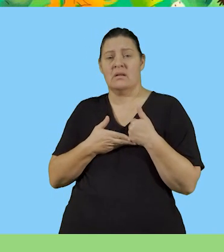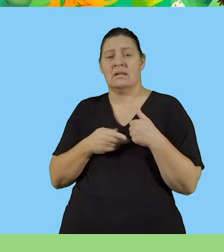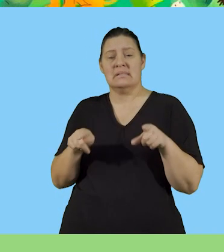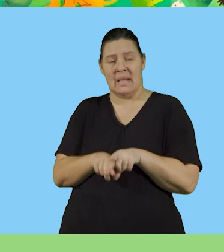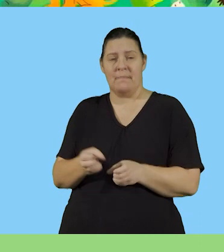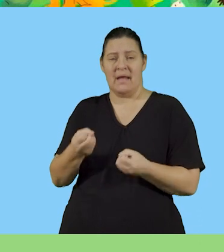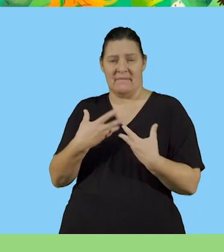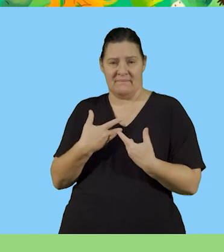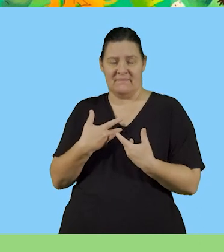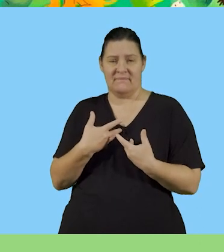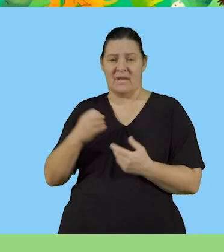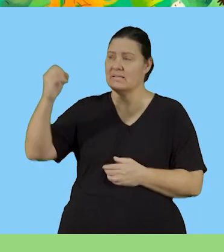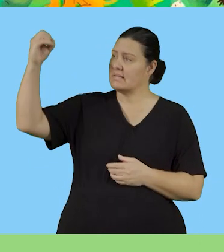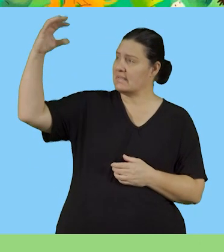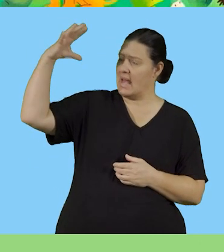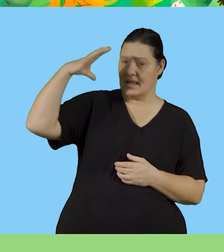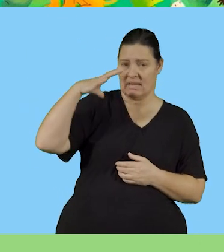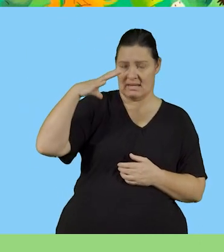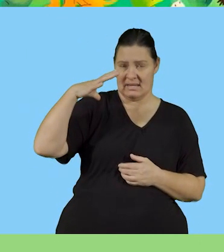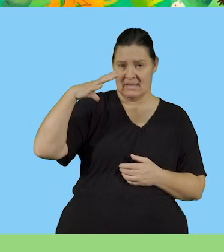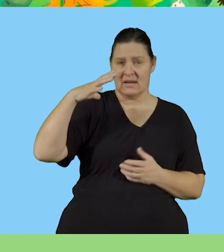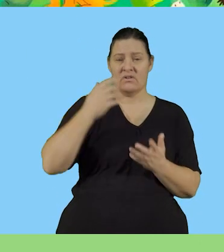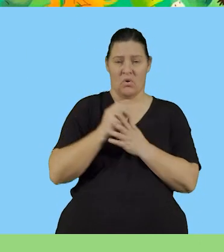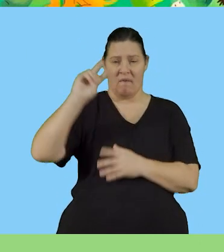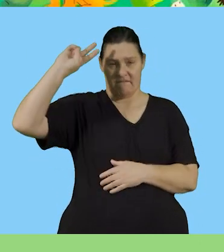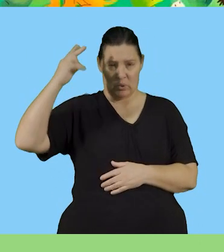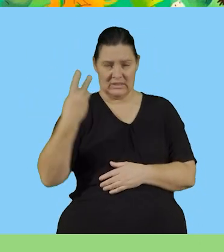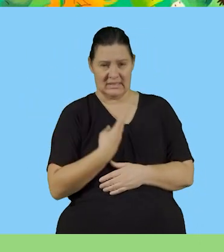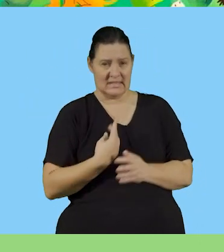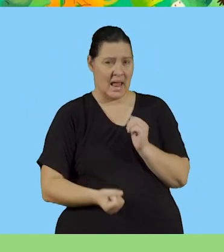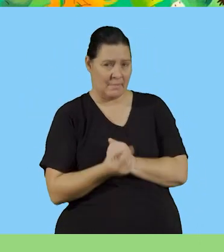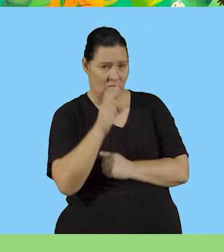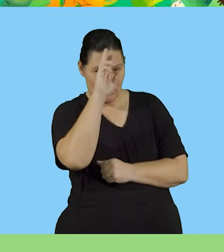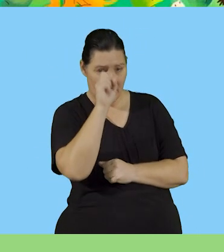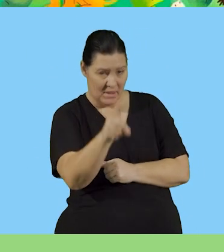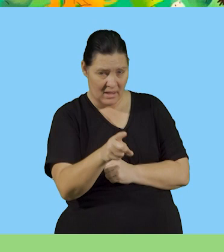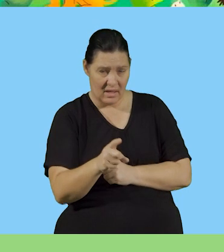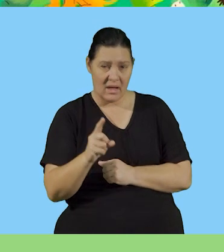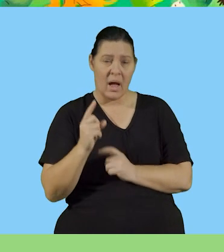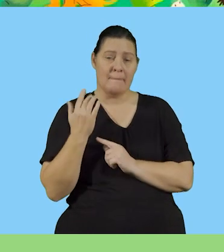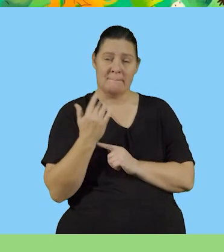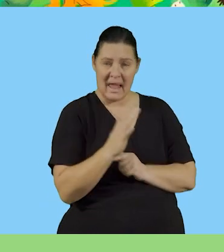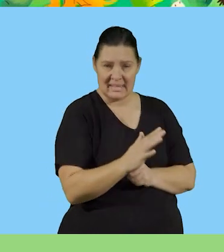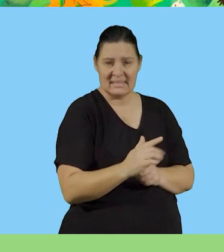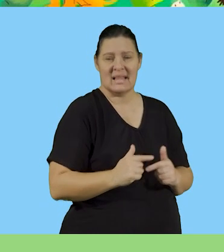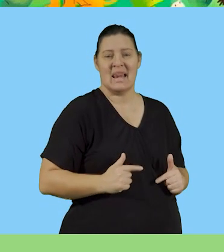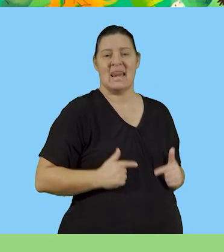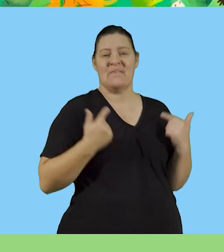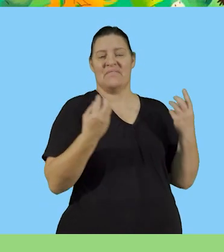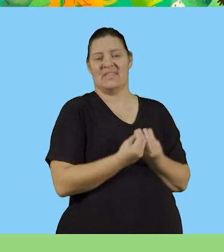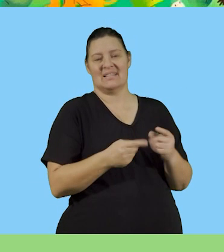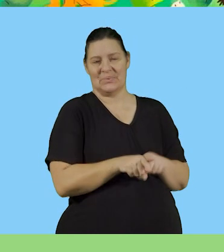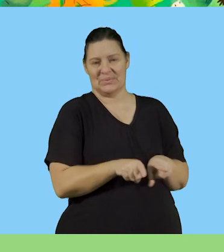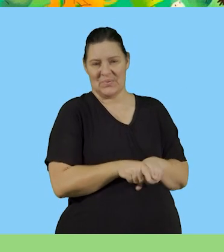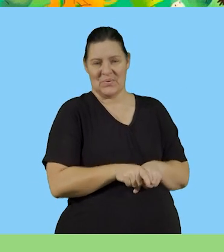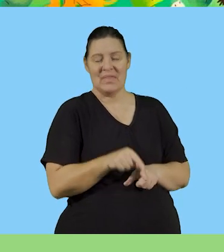is that it also gives us sunlight for photosynthesis. If you remember very well, plants are